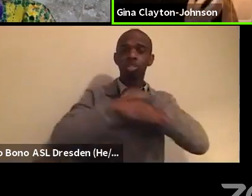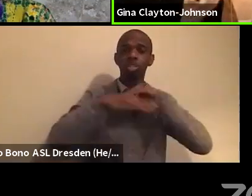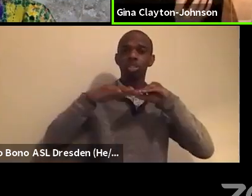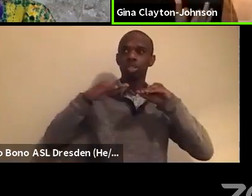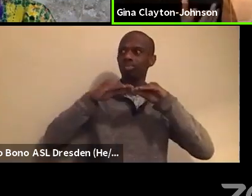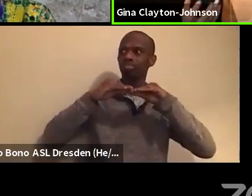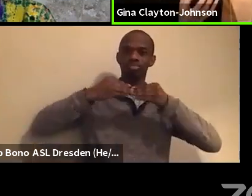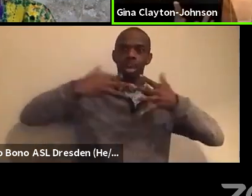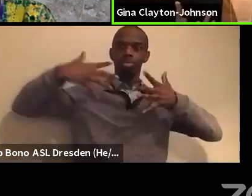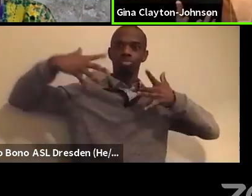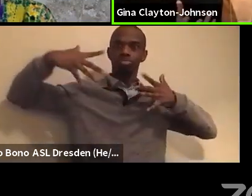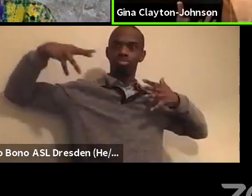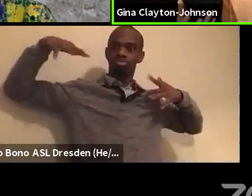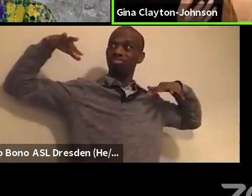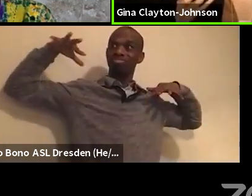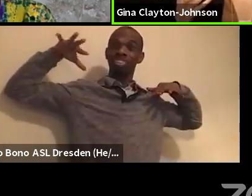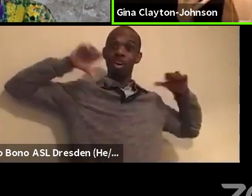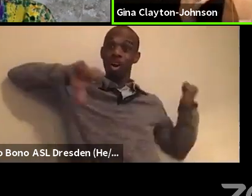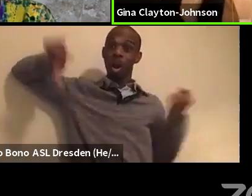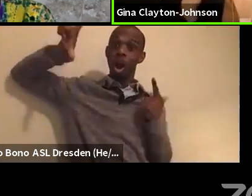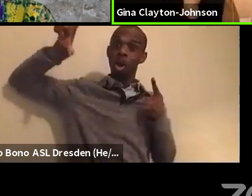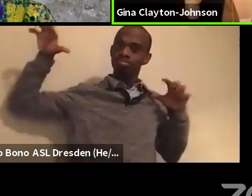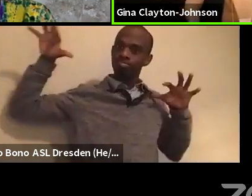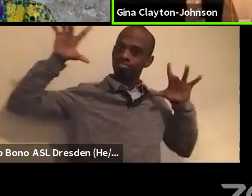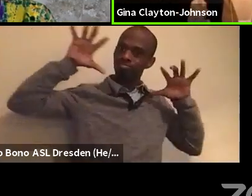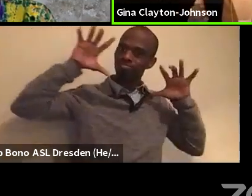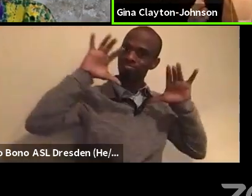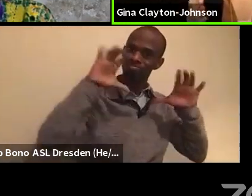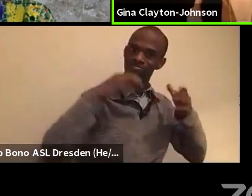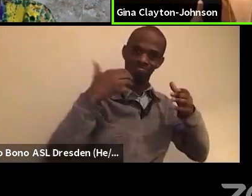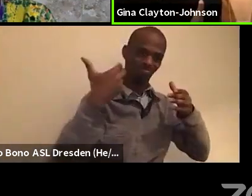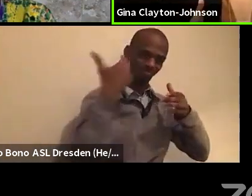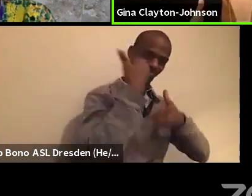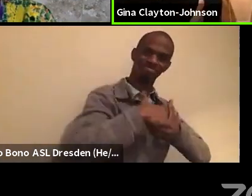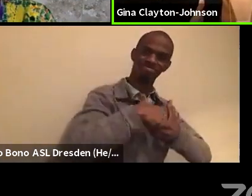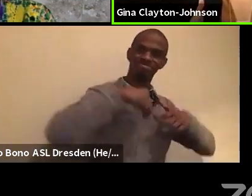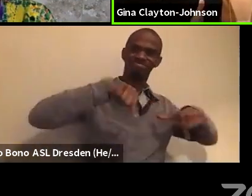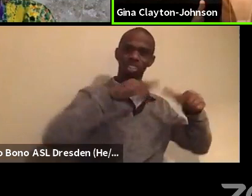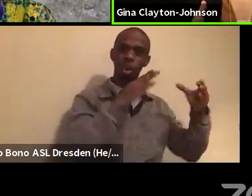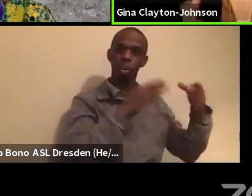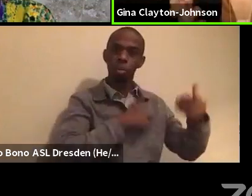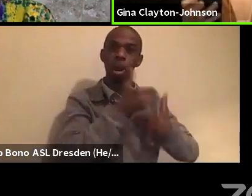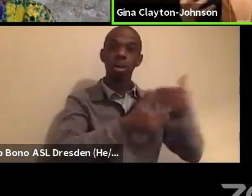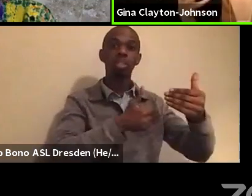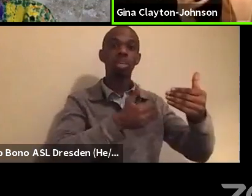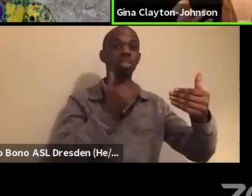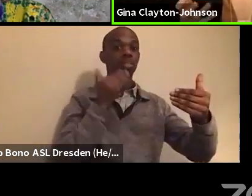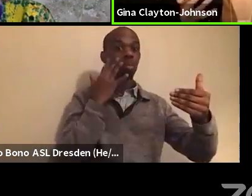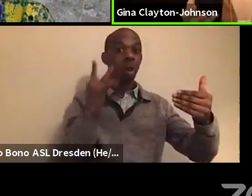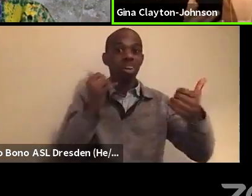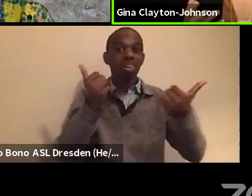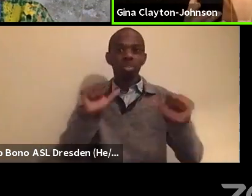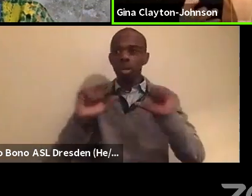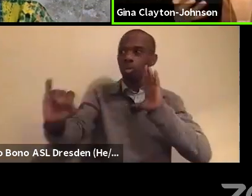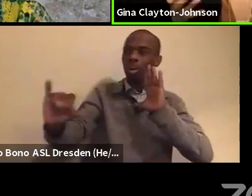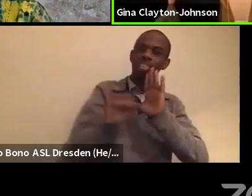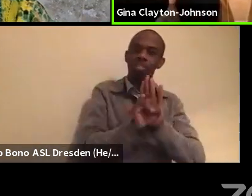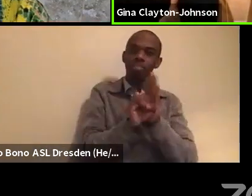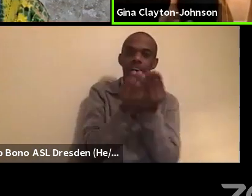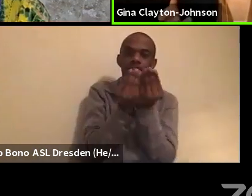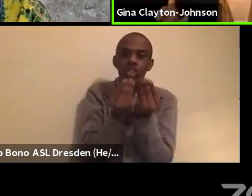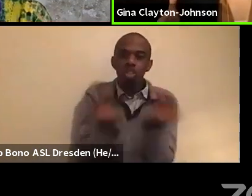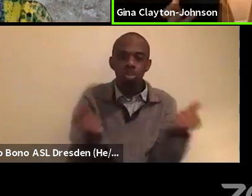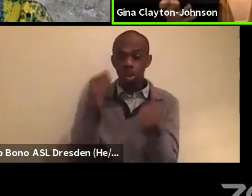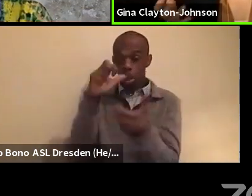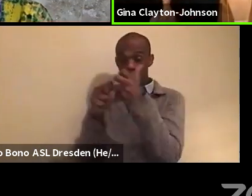community led process to just to identify solutions, right? So we already had the solutions when we